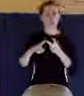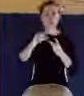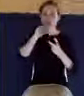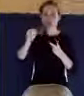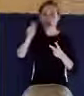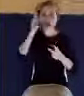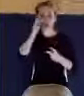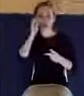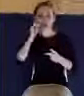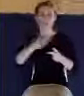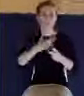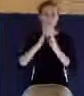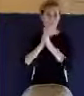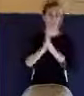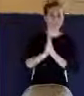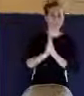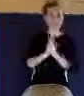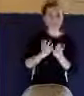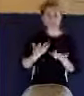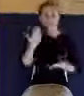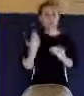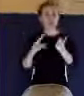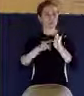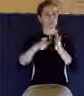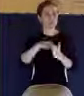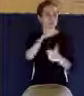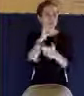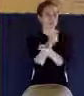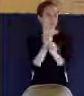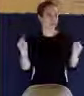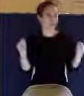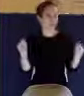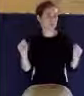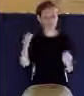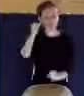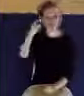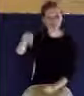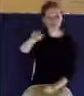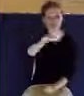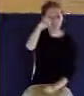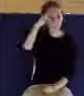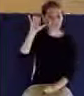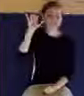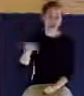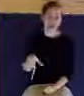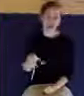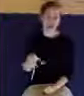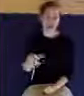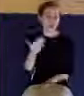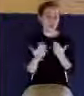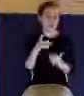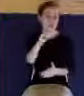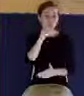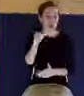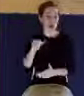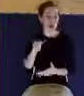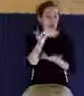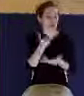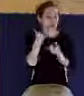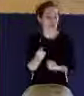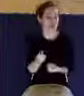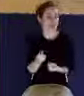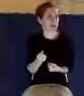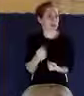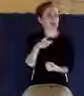must not be saved. And, friend, if you think like that, that you sentence yourself to a lack of assurance, and really what you're doing is you're missing a source of